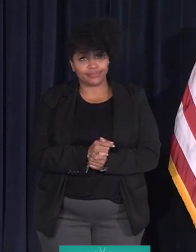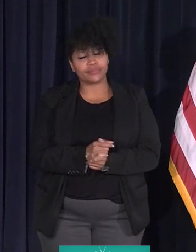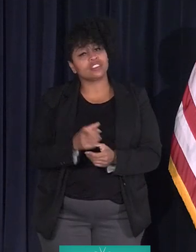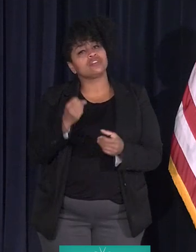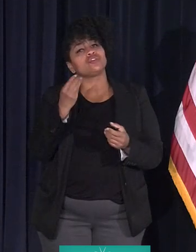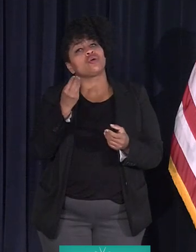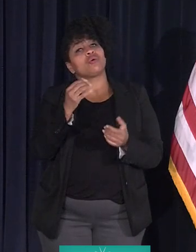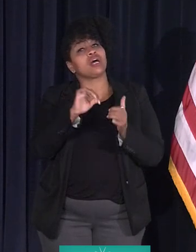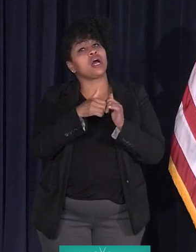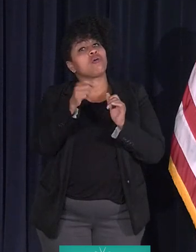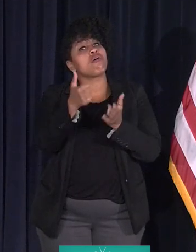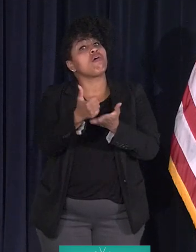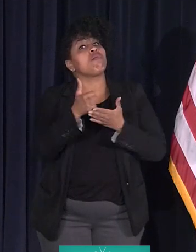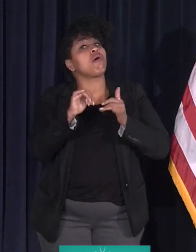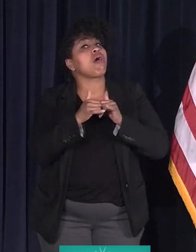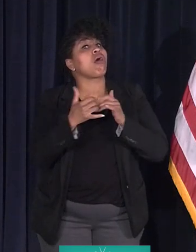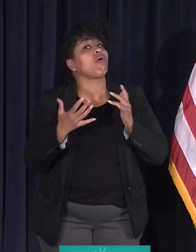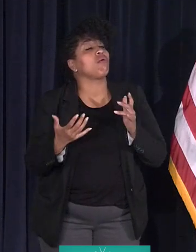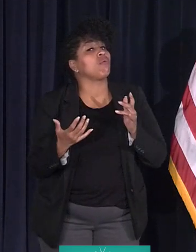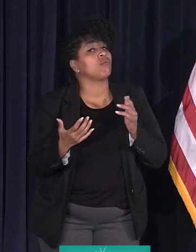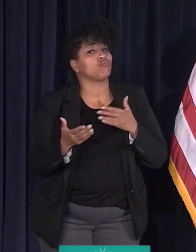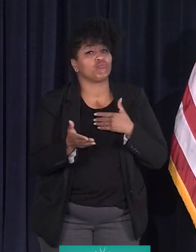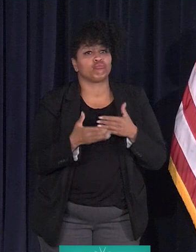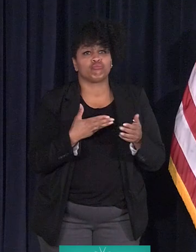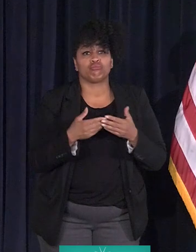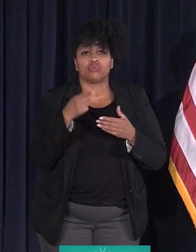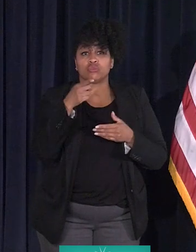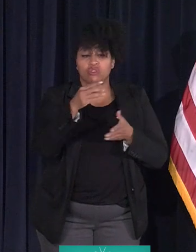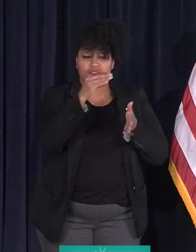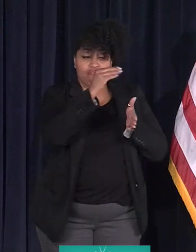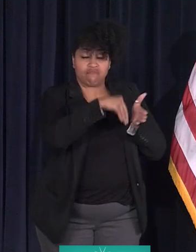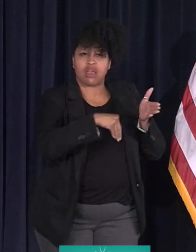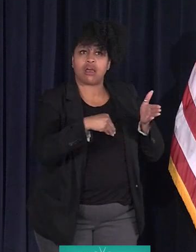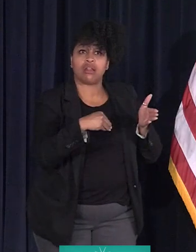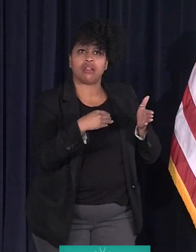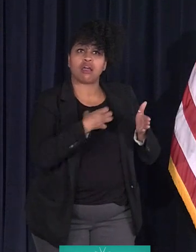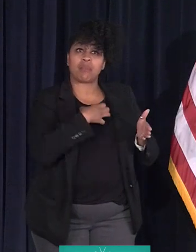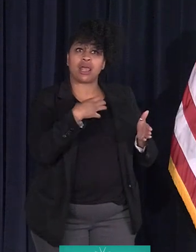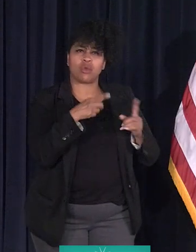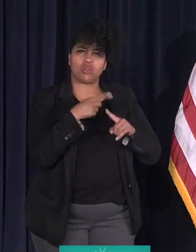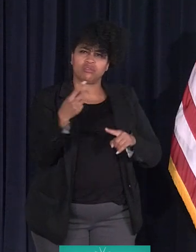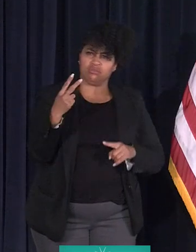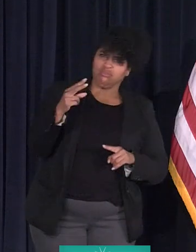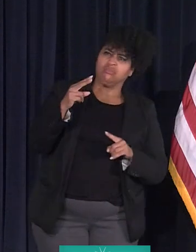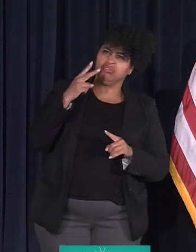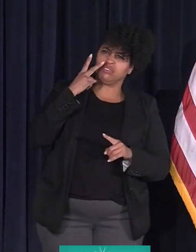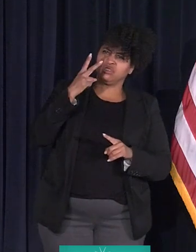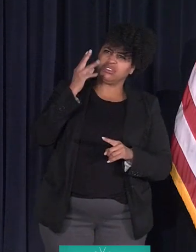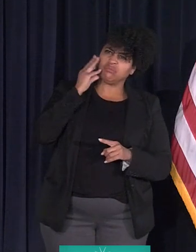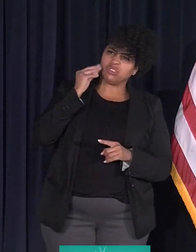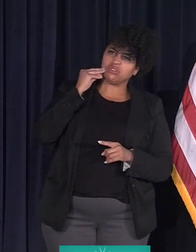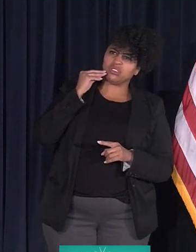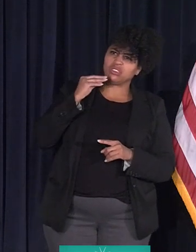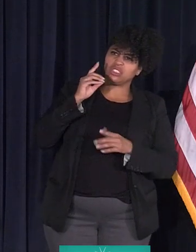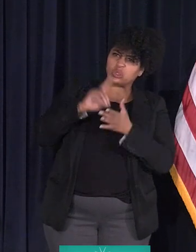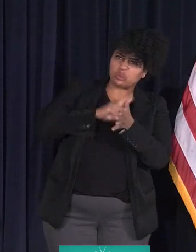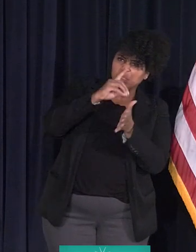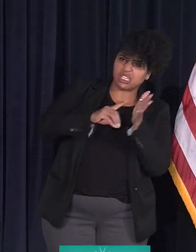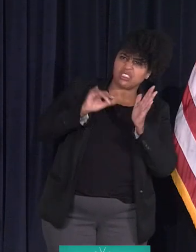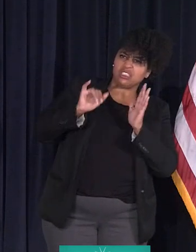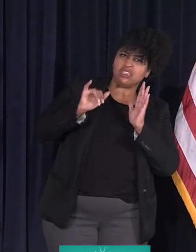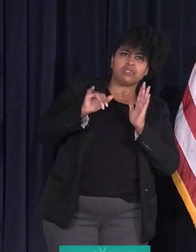So here's how you can help. Whether it's filing a complaint when you see or experience discrimination, taking our community survey,